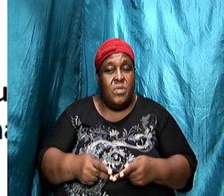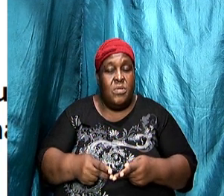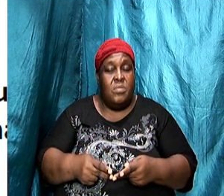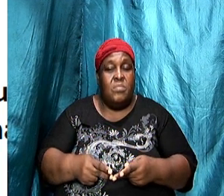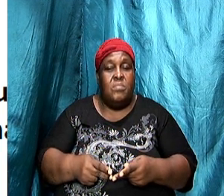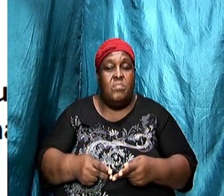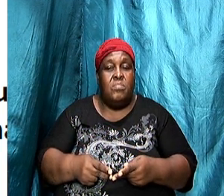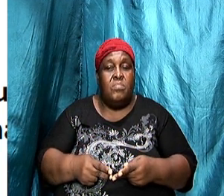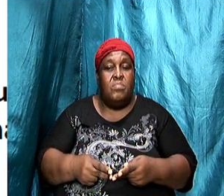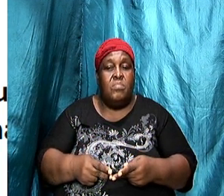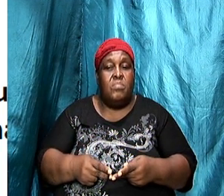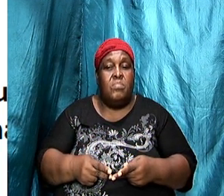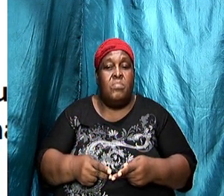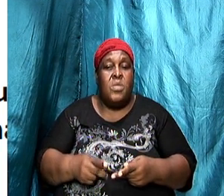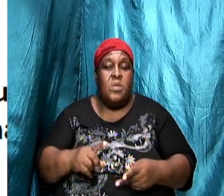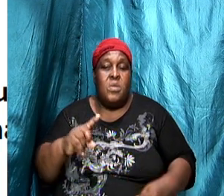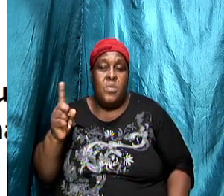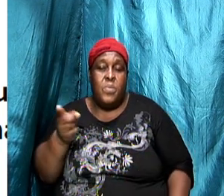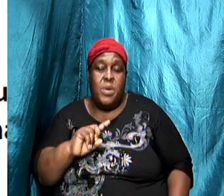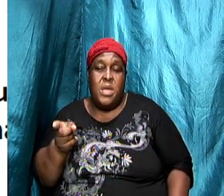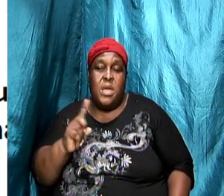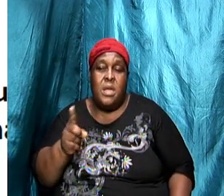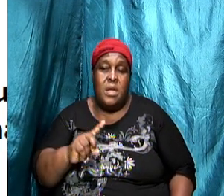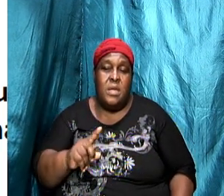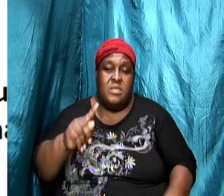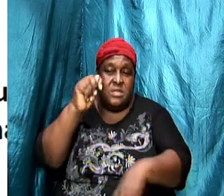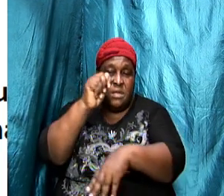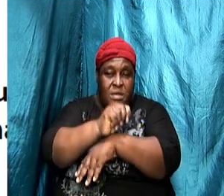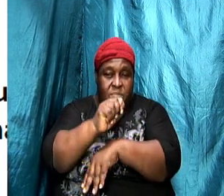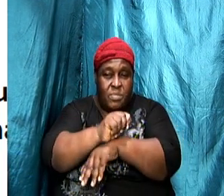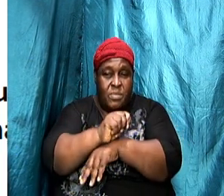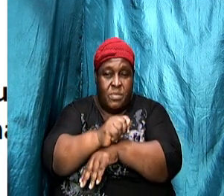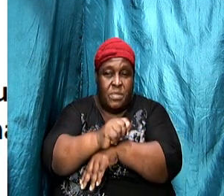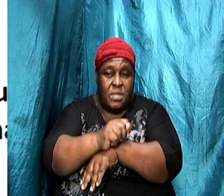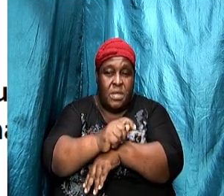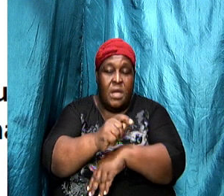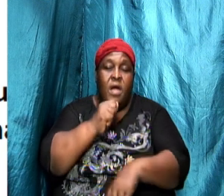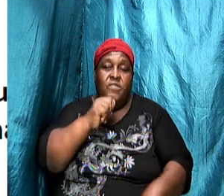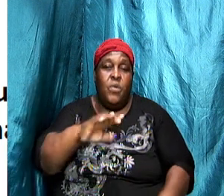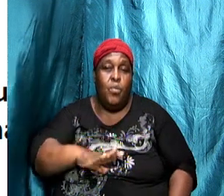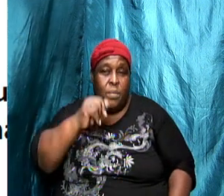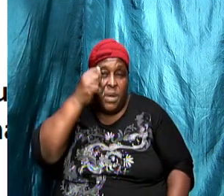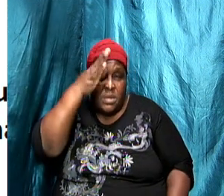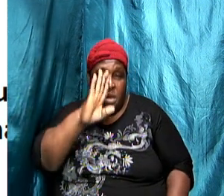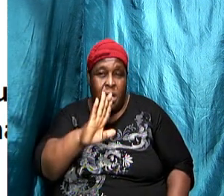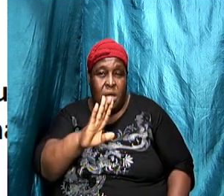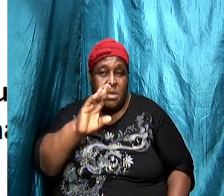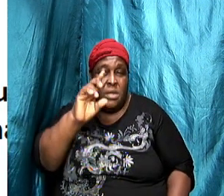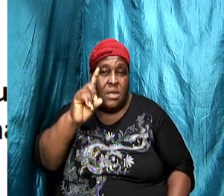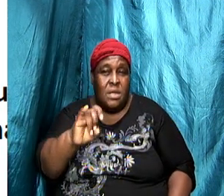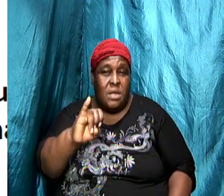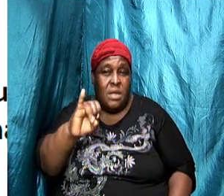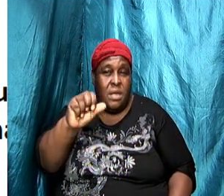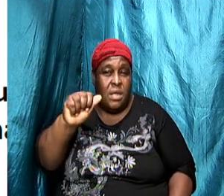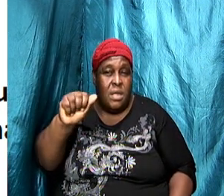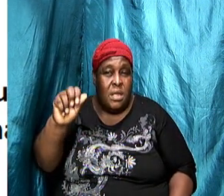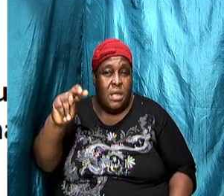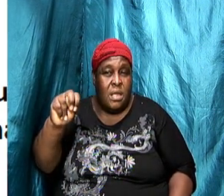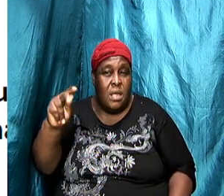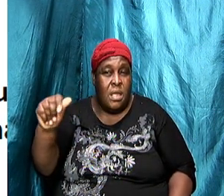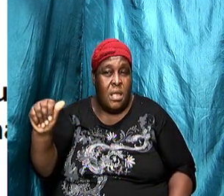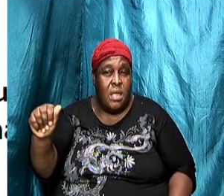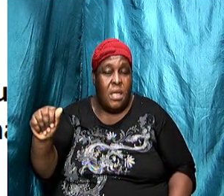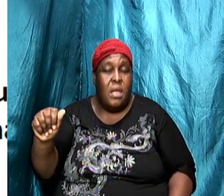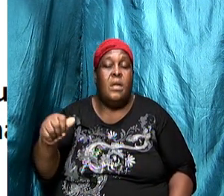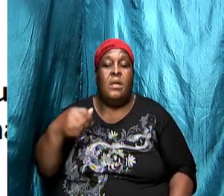it was where the temple of the goddess Diana the fertility God